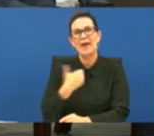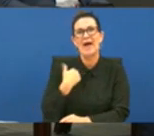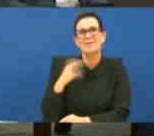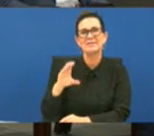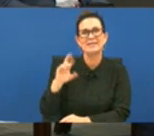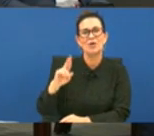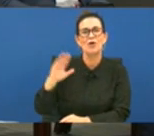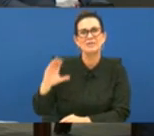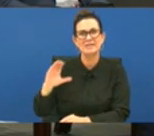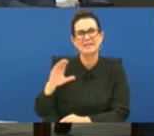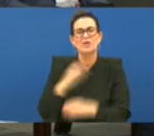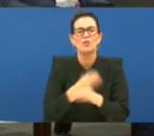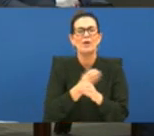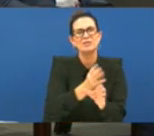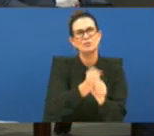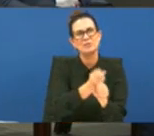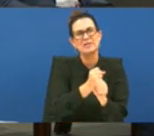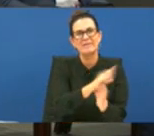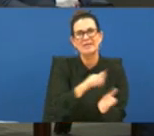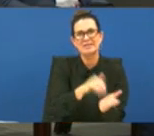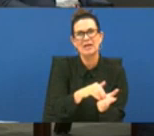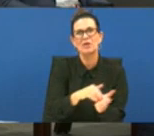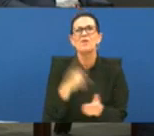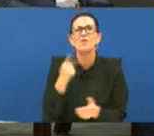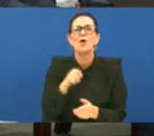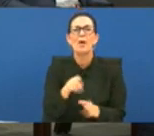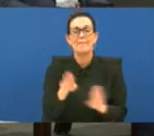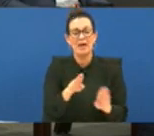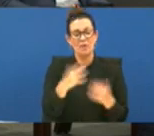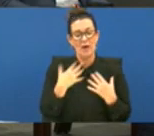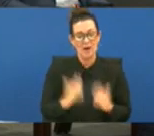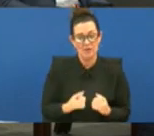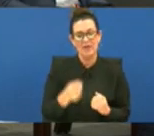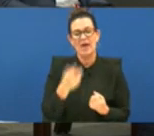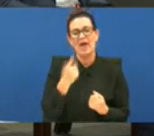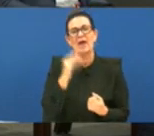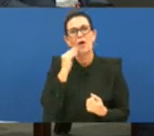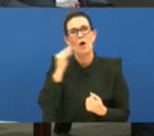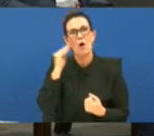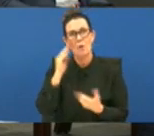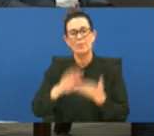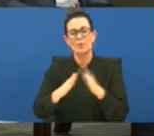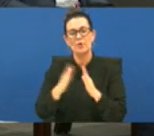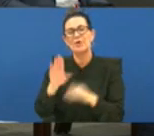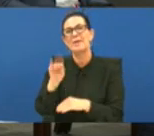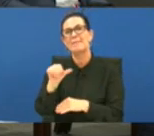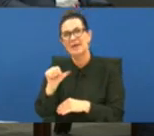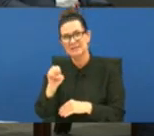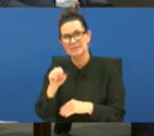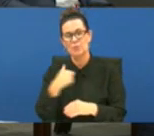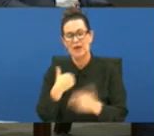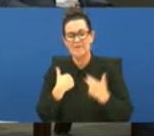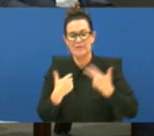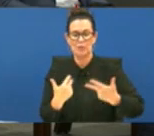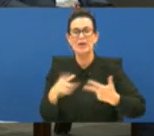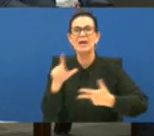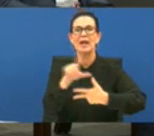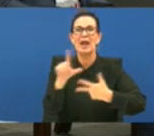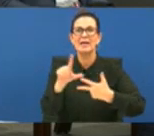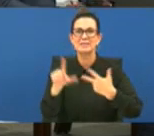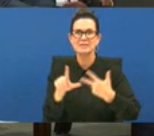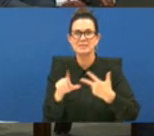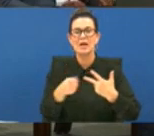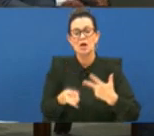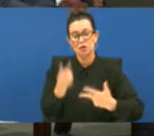receiving center um a behavioral health service provider and a home and community-based service license we have three two of